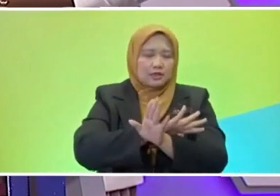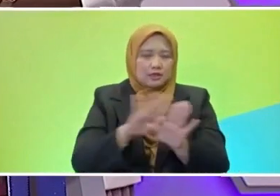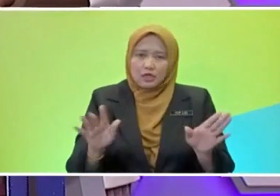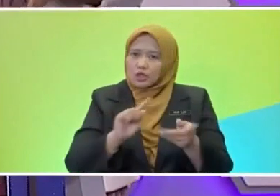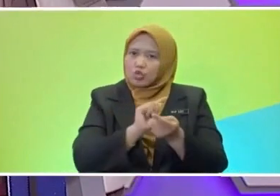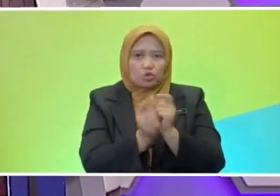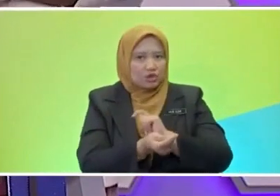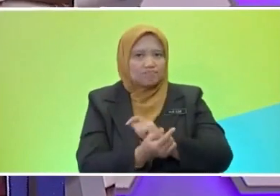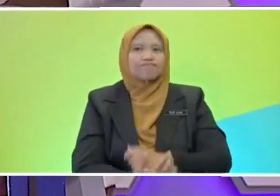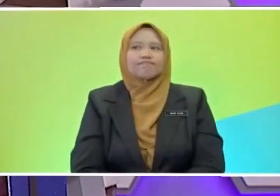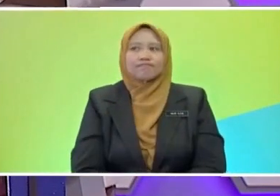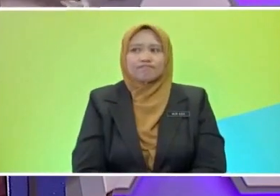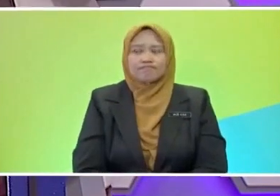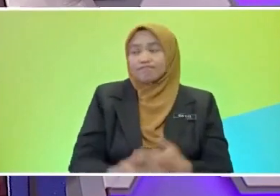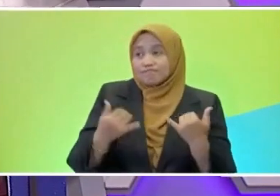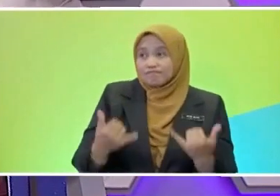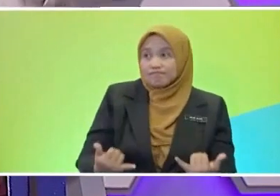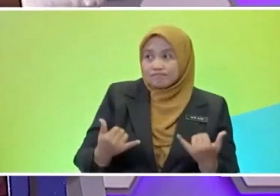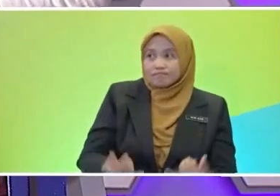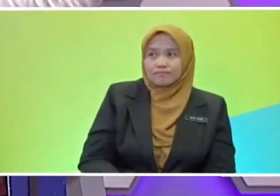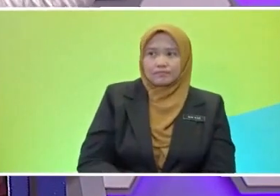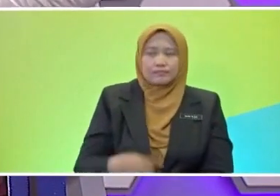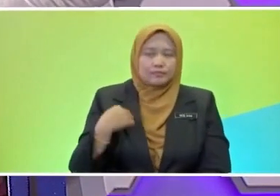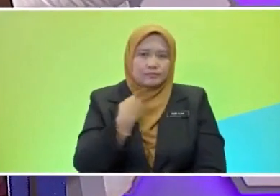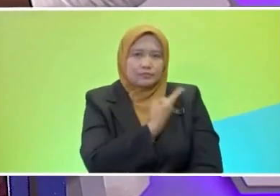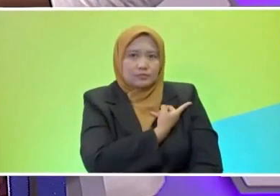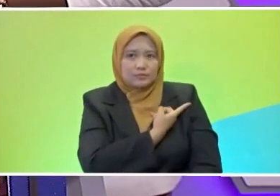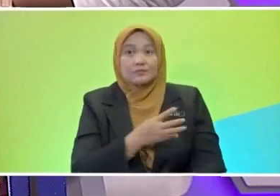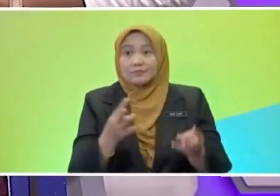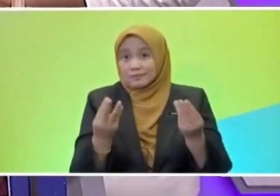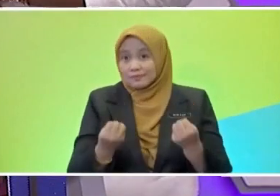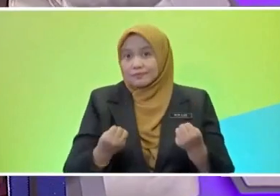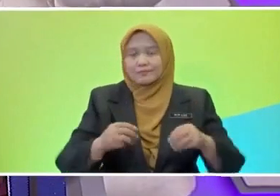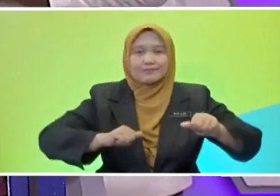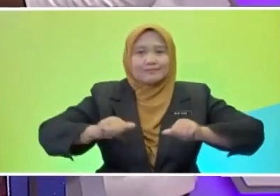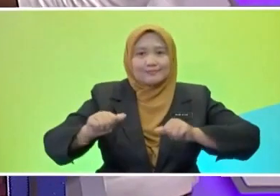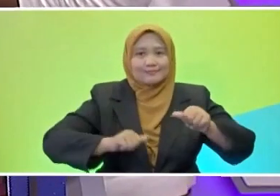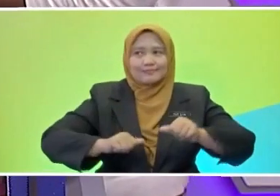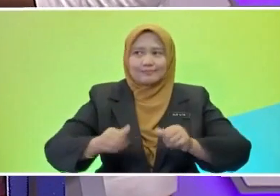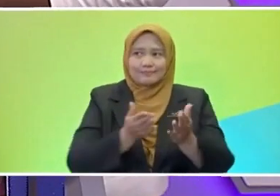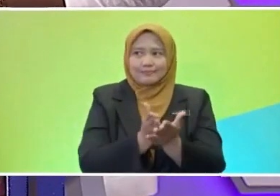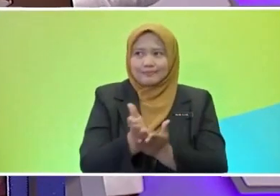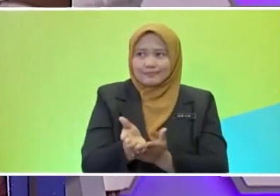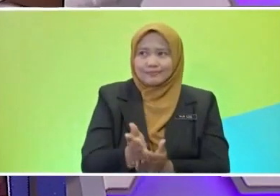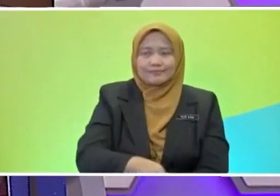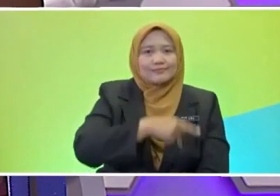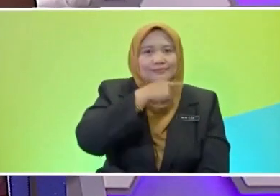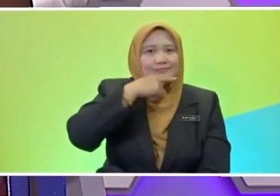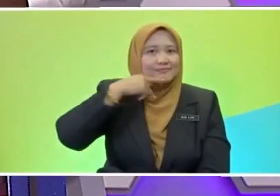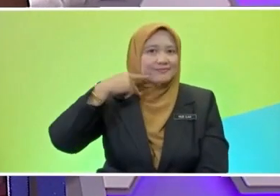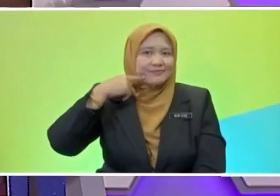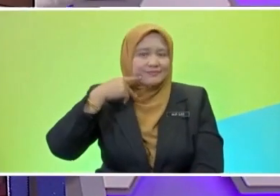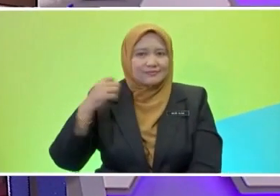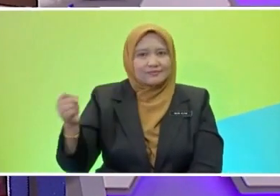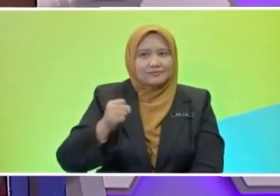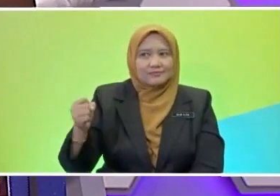We're going to do something here. Something very exciting. Okay. What are we going to do, teacher? We're going to do a game called